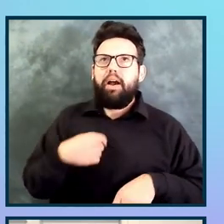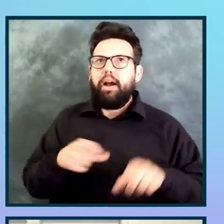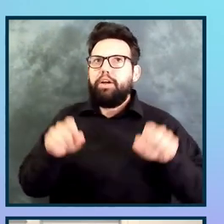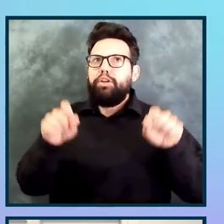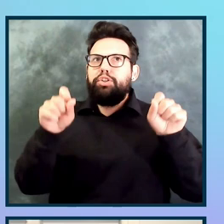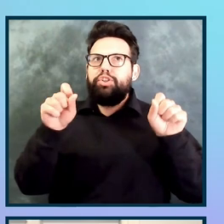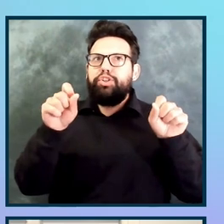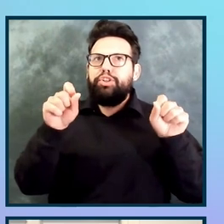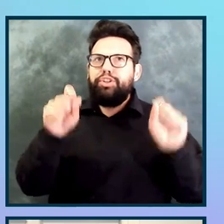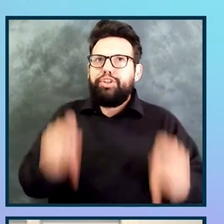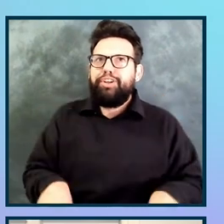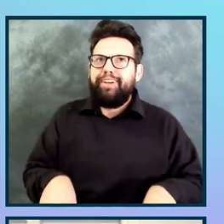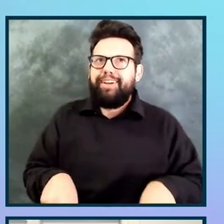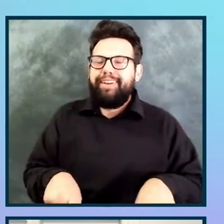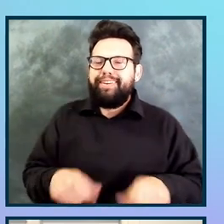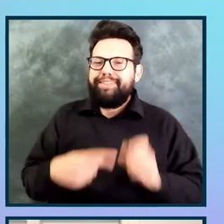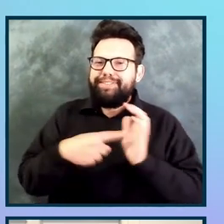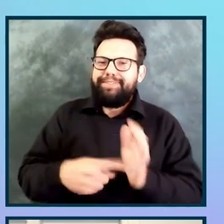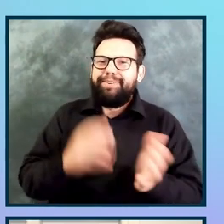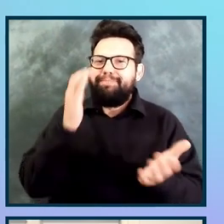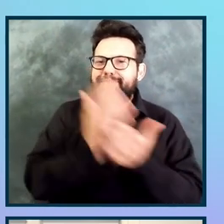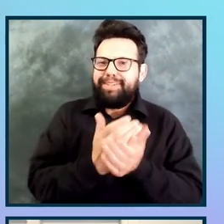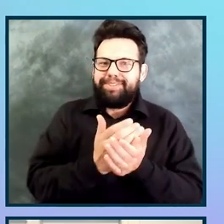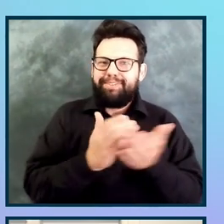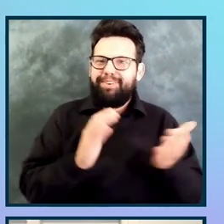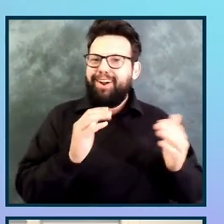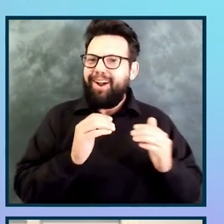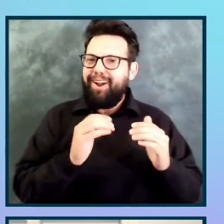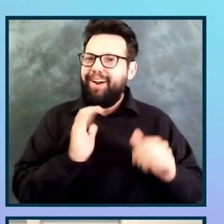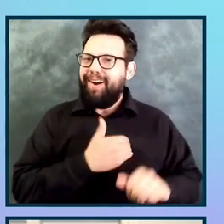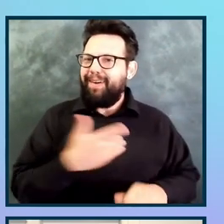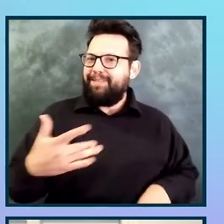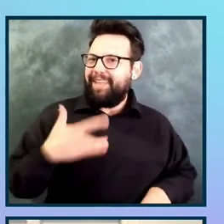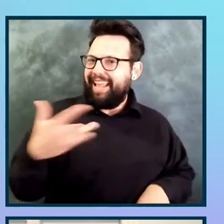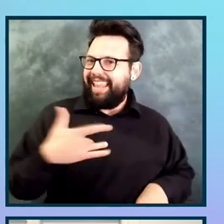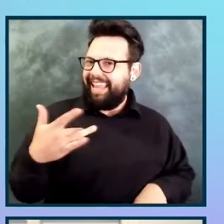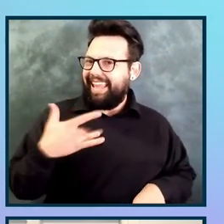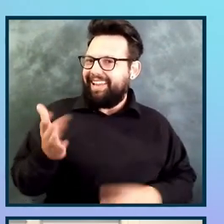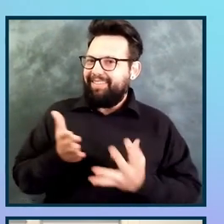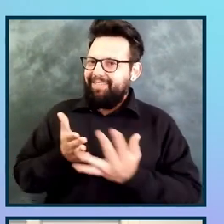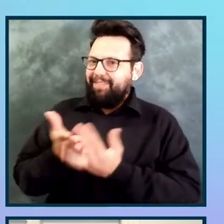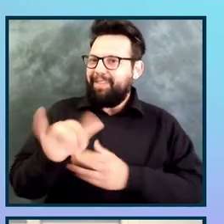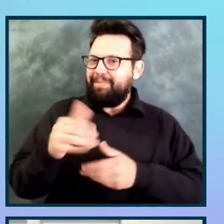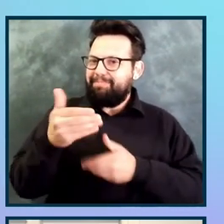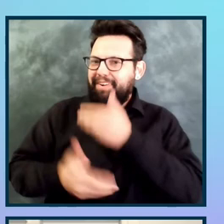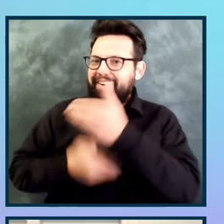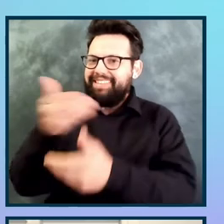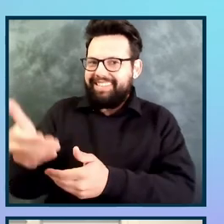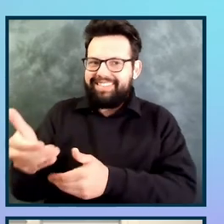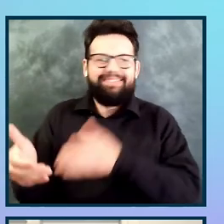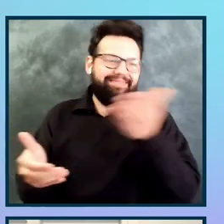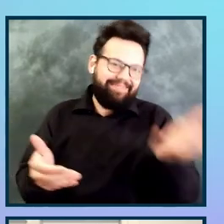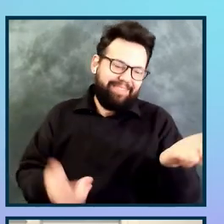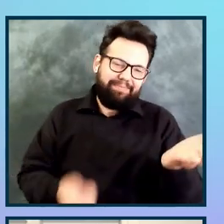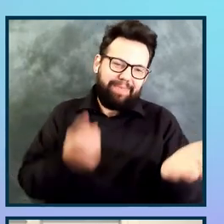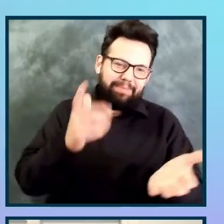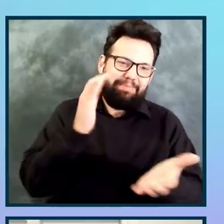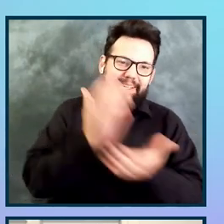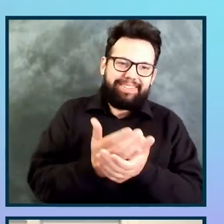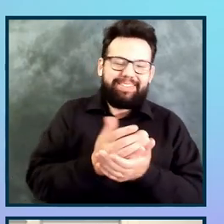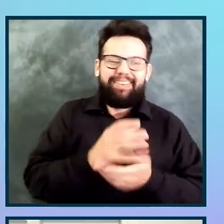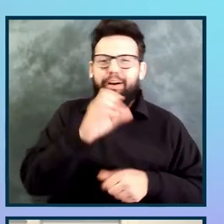we felt about this audit, these are the pictures that come to mind. The first one is an overgrown farmhouse that looks like it's